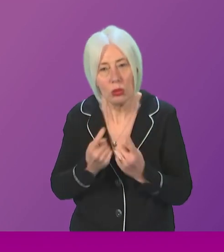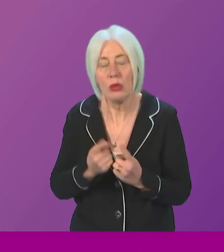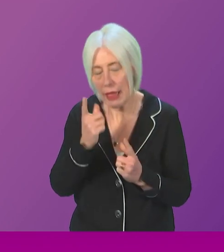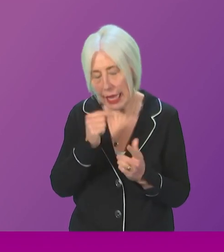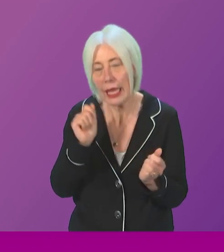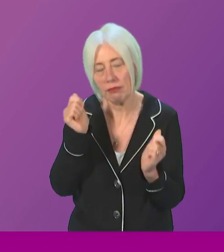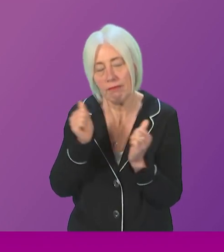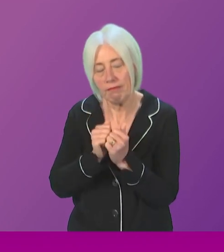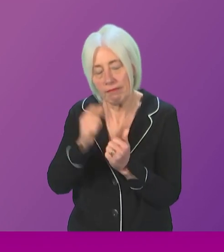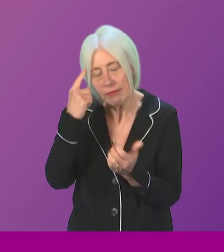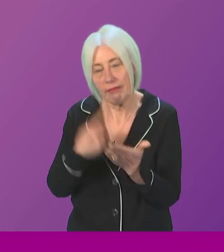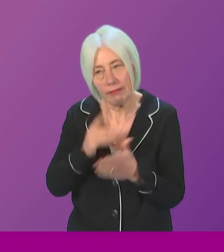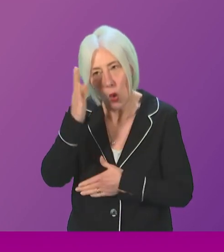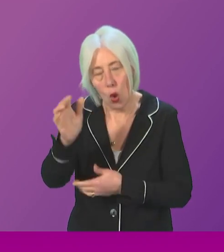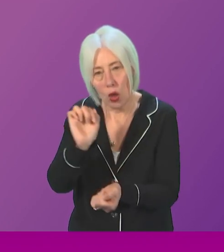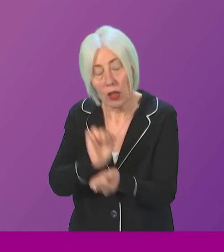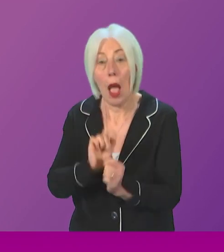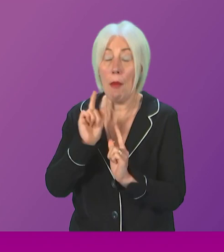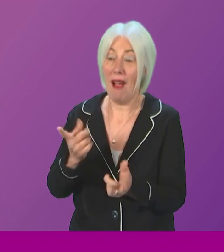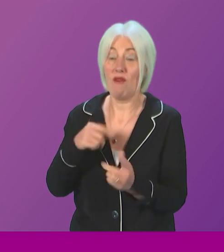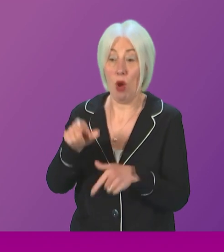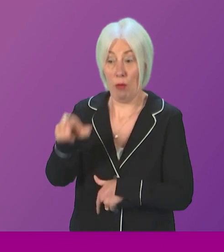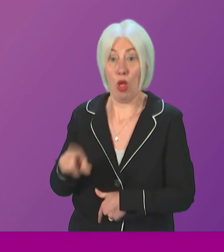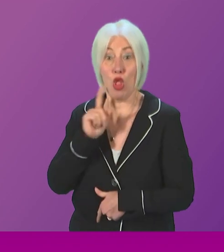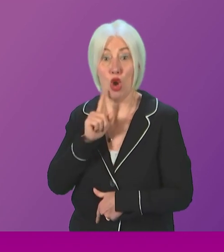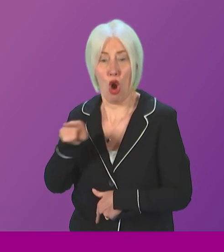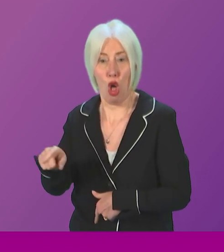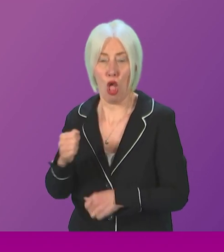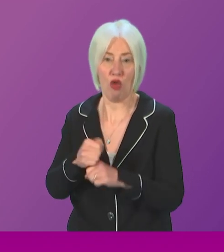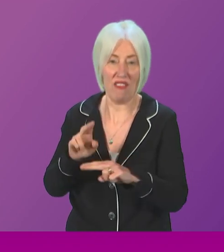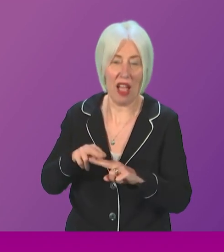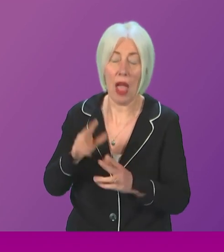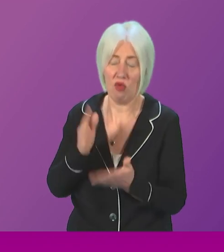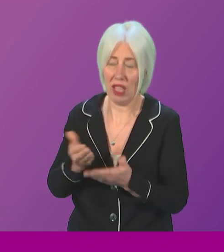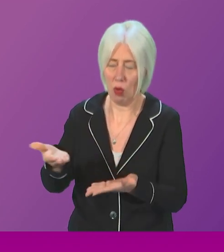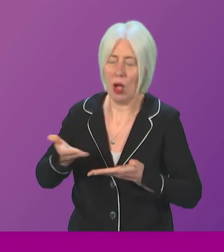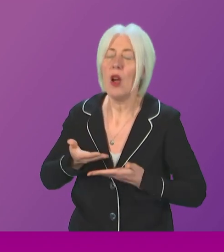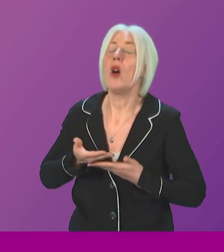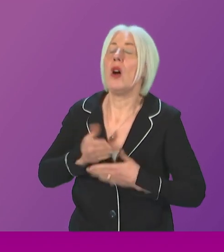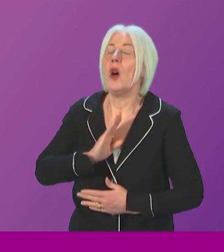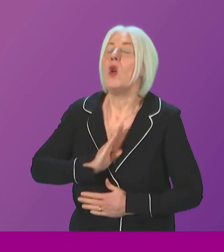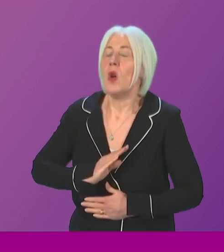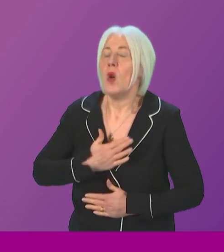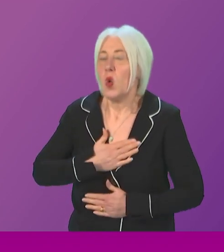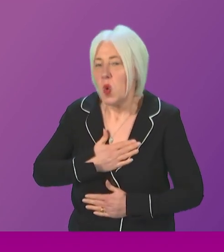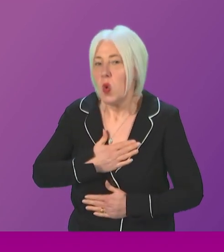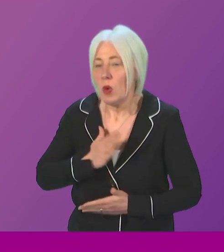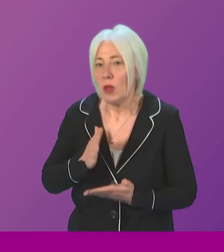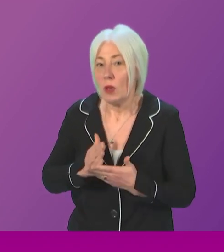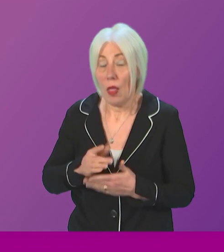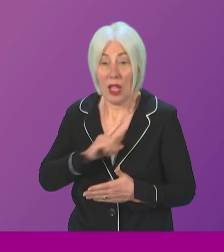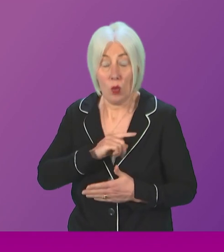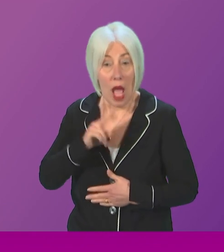has been said by the victim and her grandfather very, very seriously indeed. And that's why we are looking to